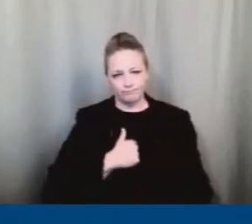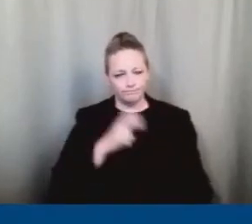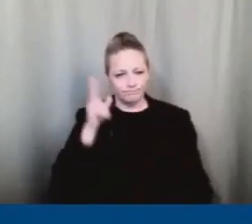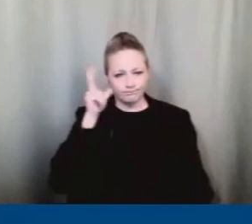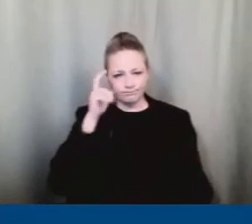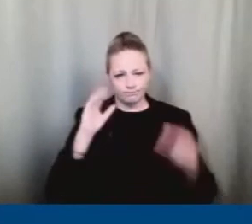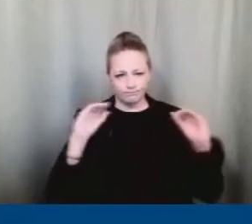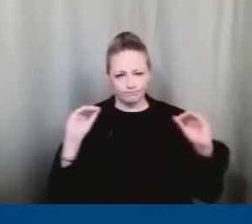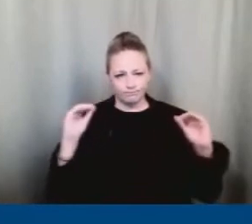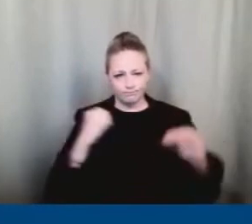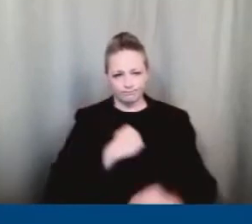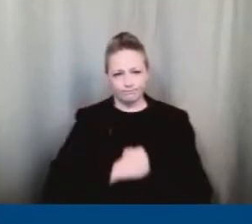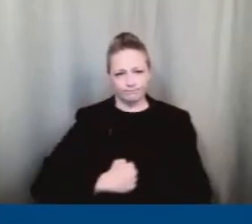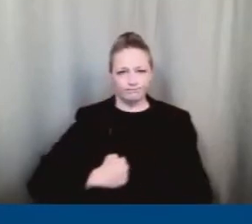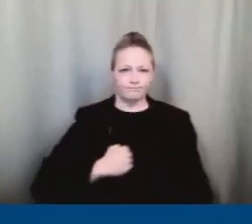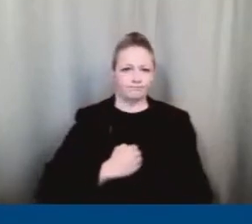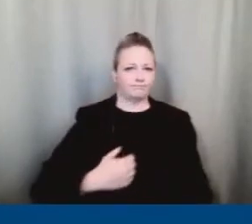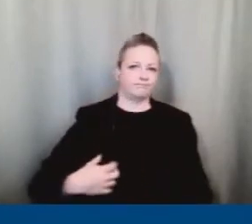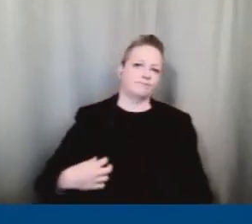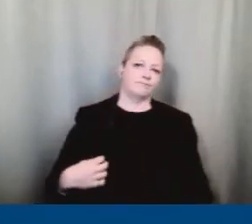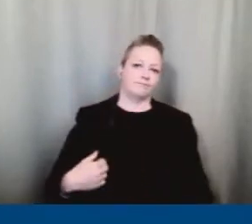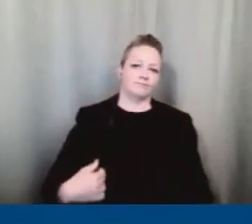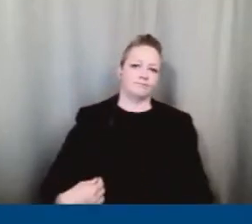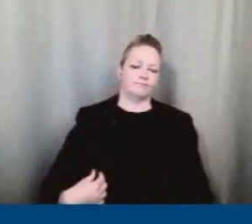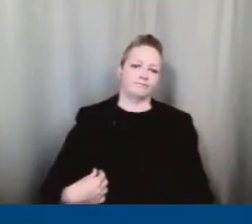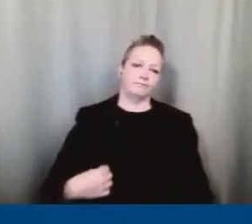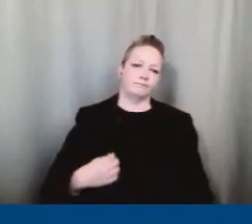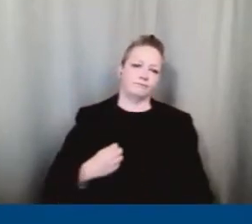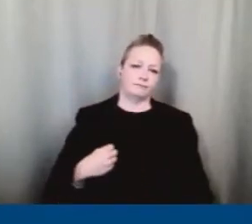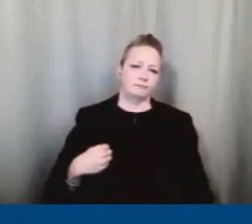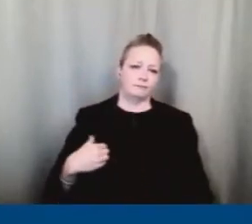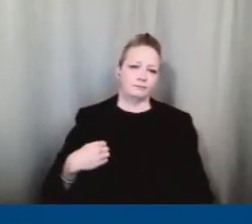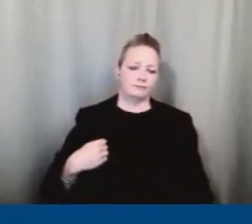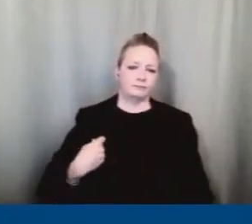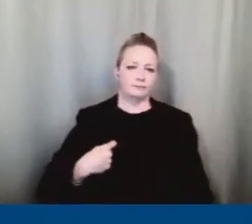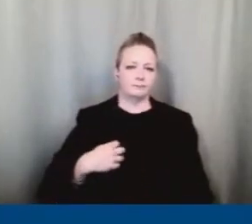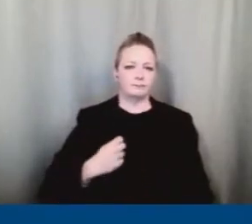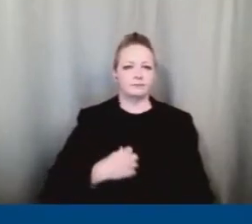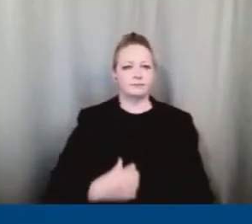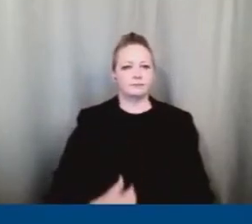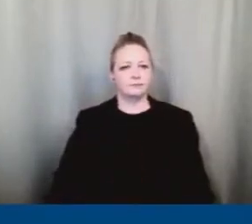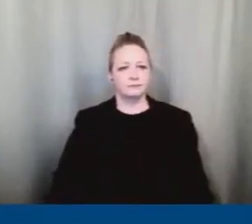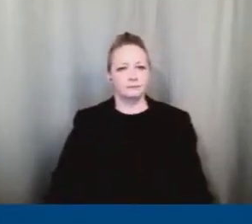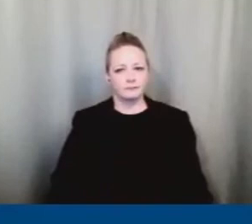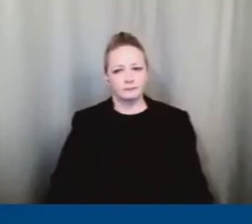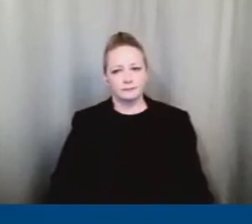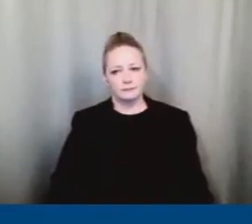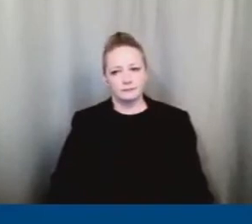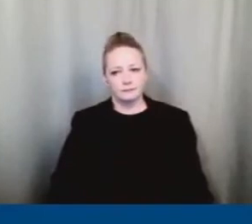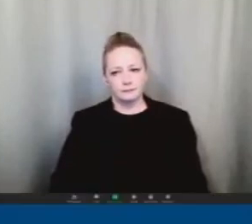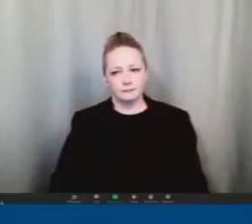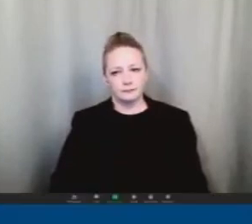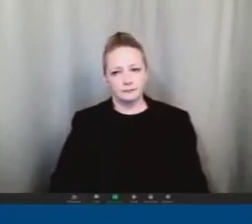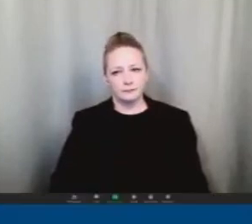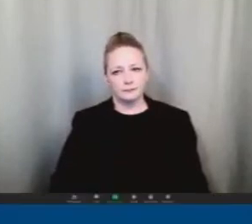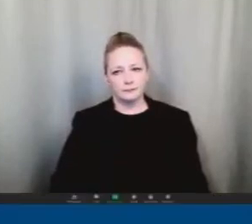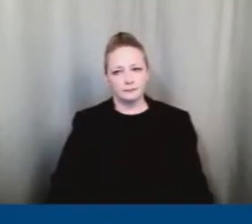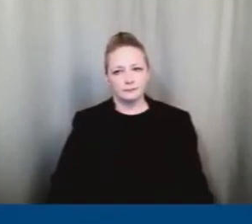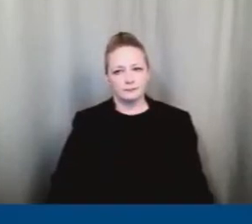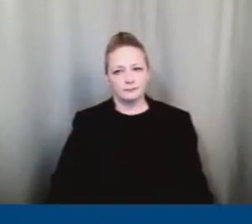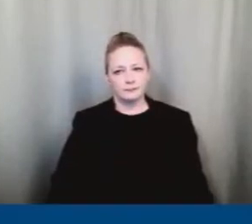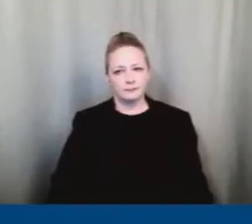then they will inherit not our grief from these four years. They will inherit our bravery.